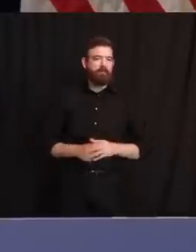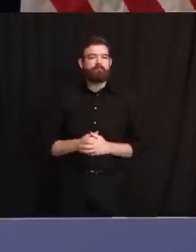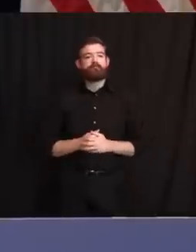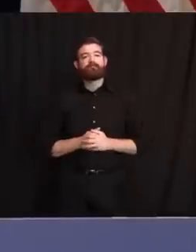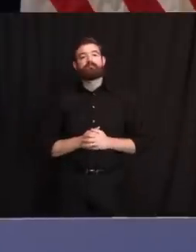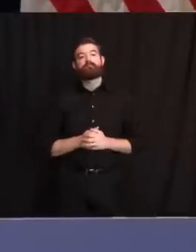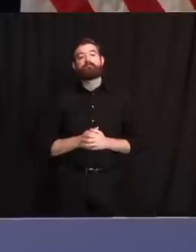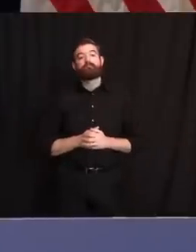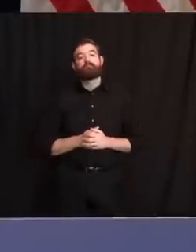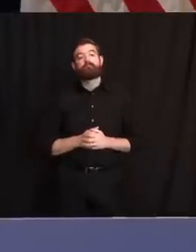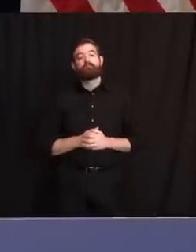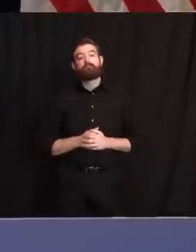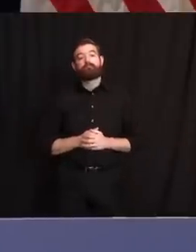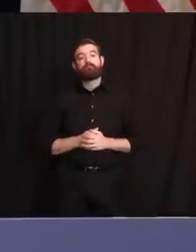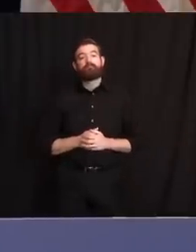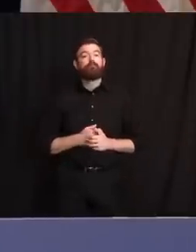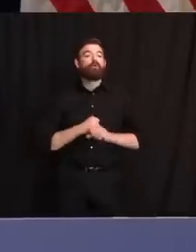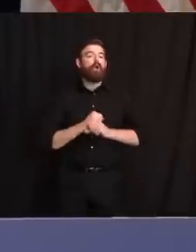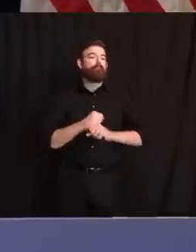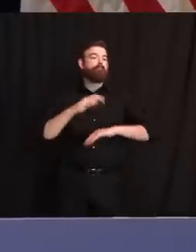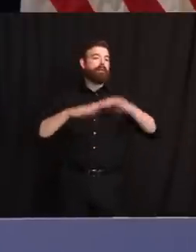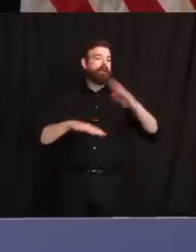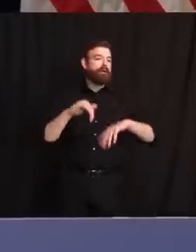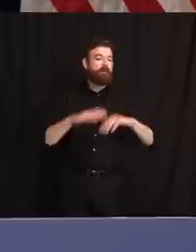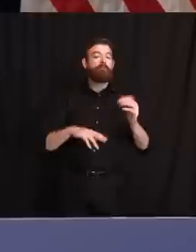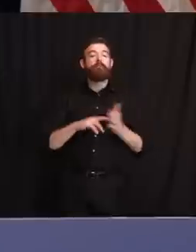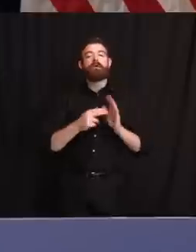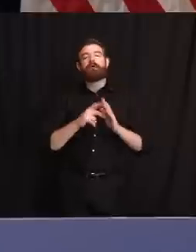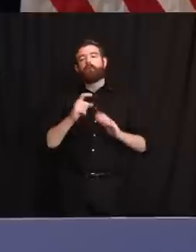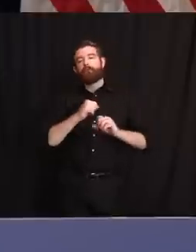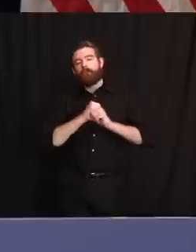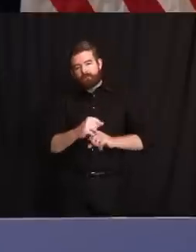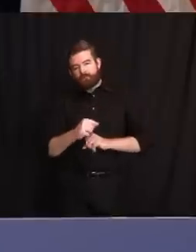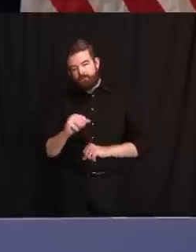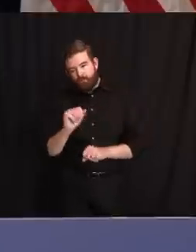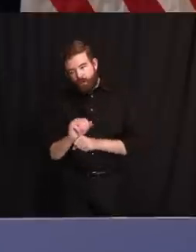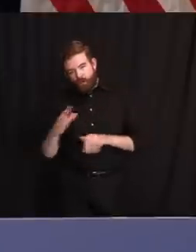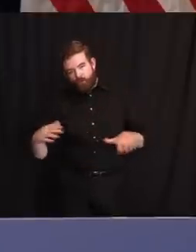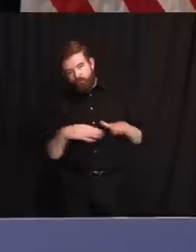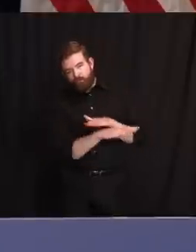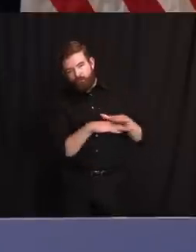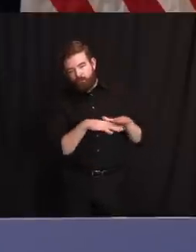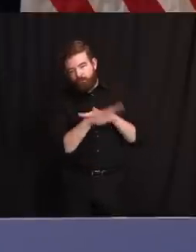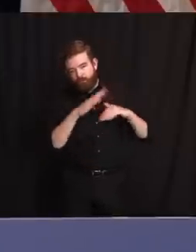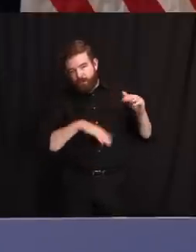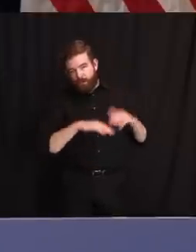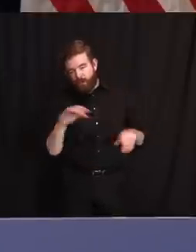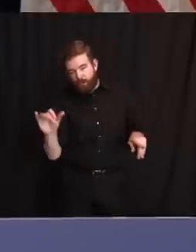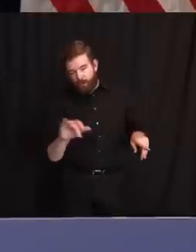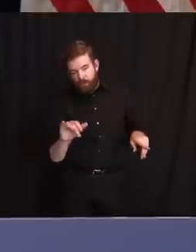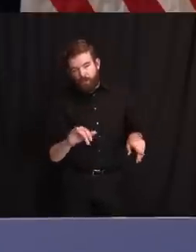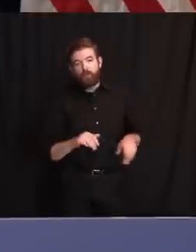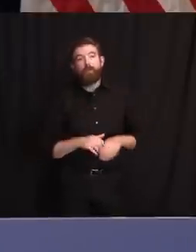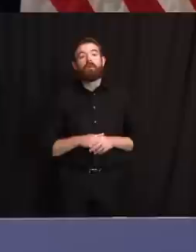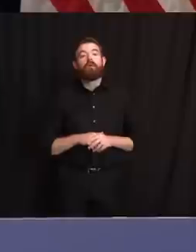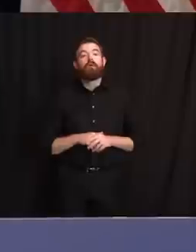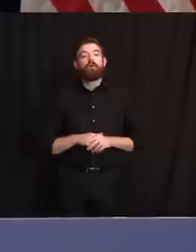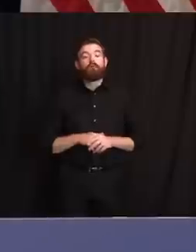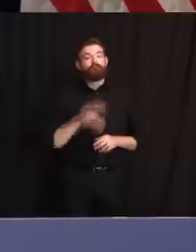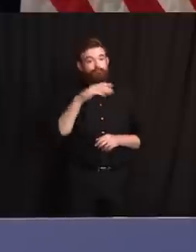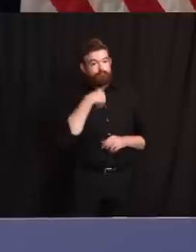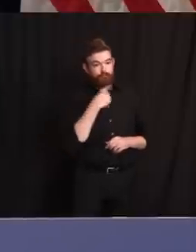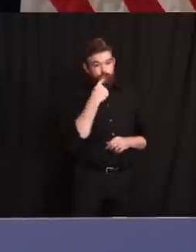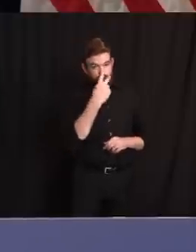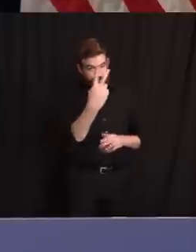workers and going in and out of those buildings. Listen, I have said two things consistently about the Trump